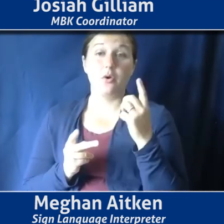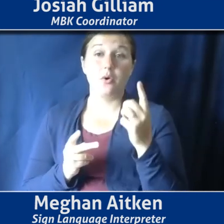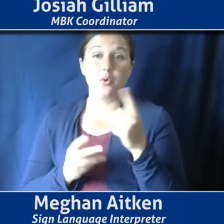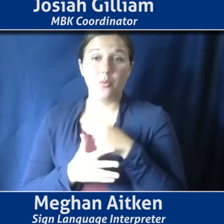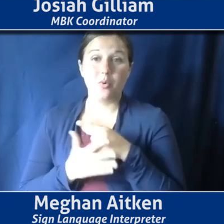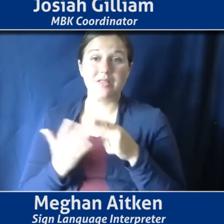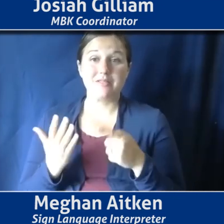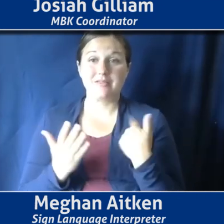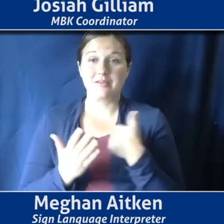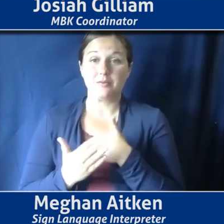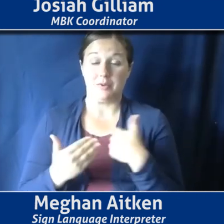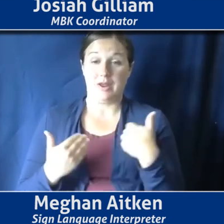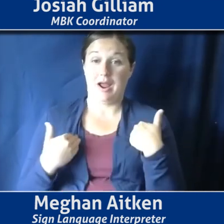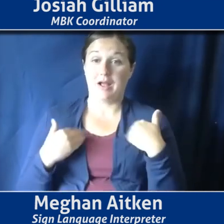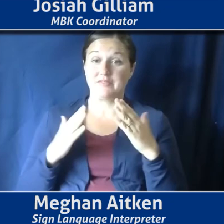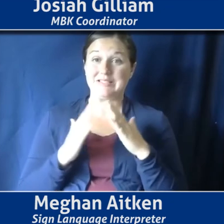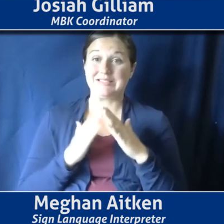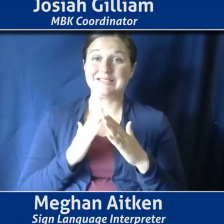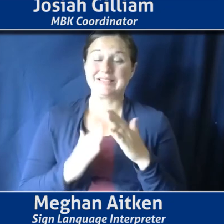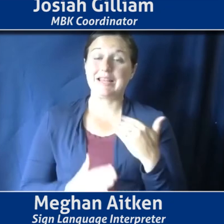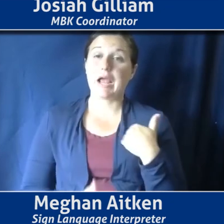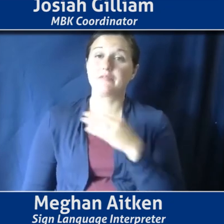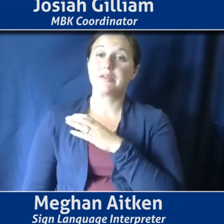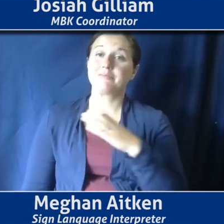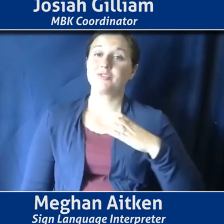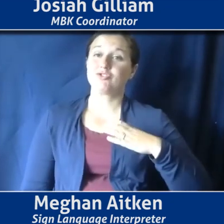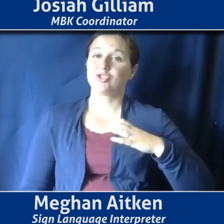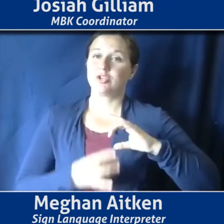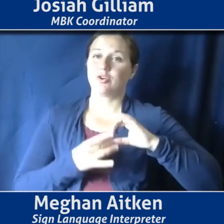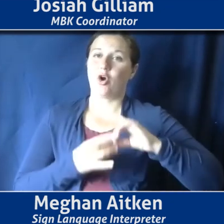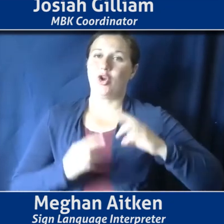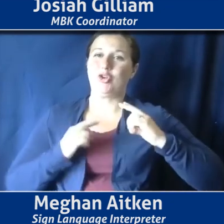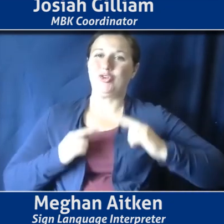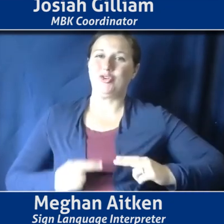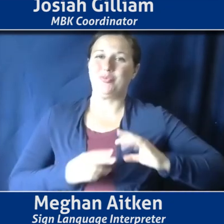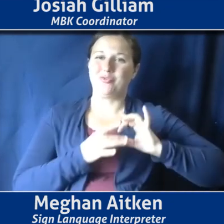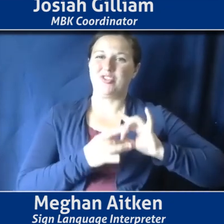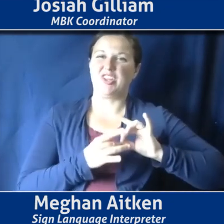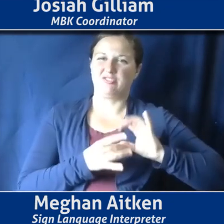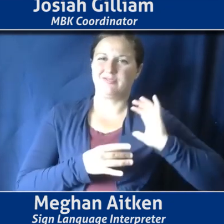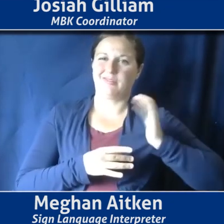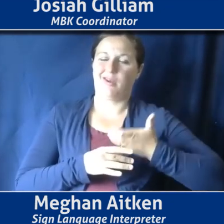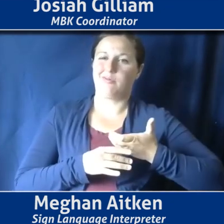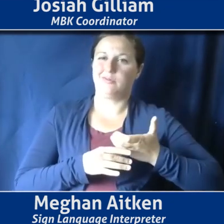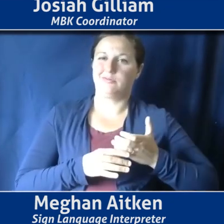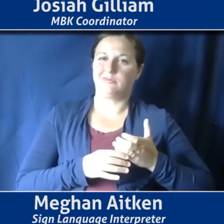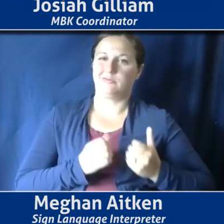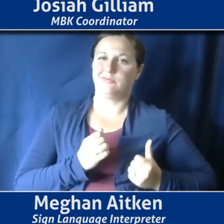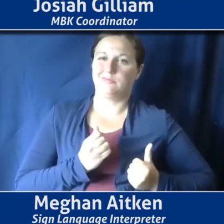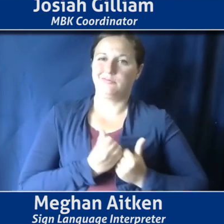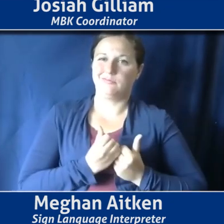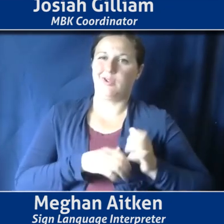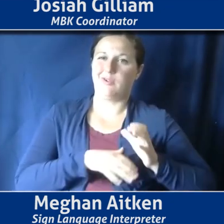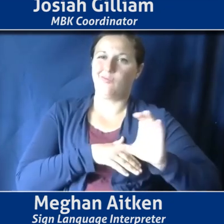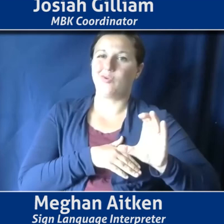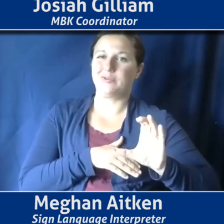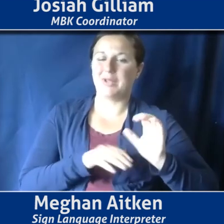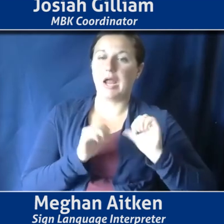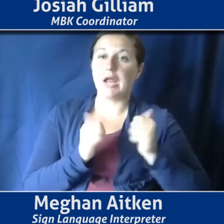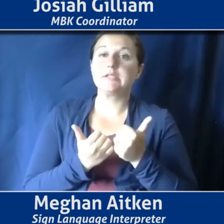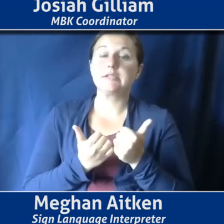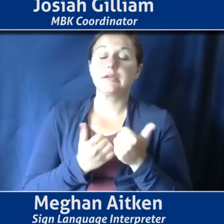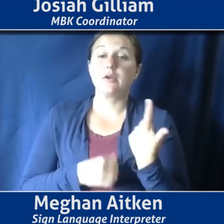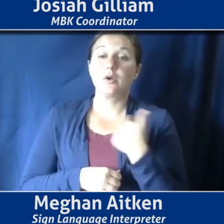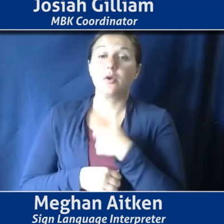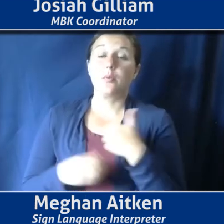the city is we do have the commission on human relations, which is our enforcement agency, um, where we do have, you know, the commission on human